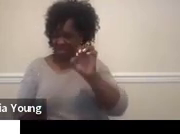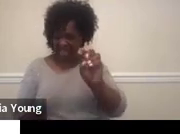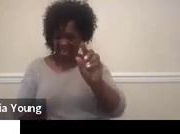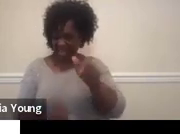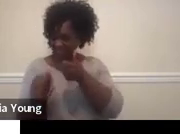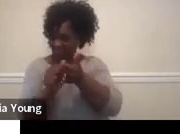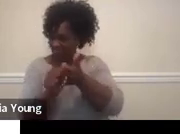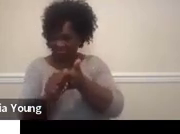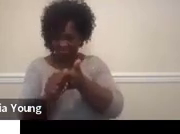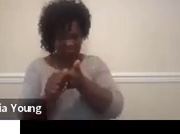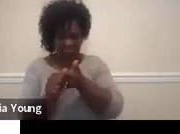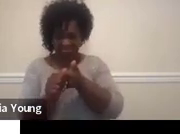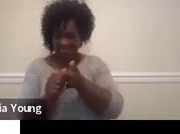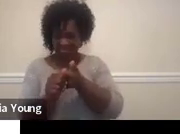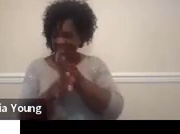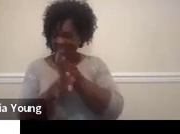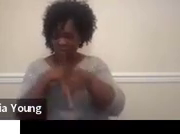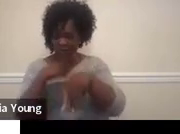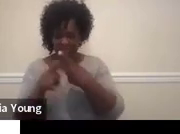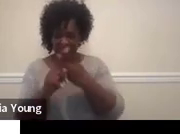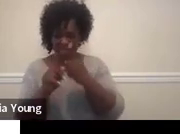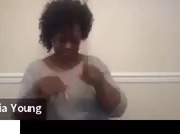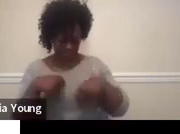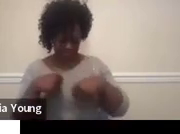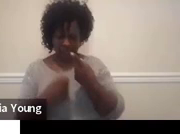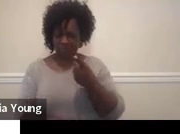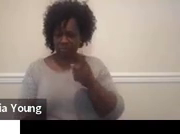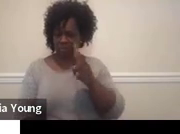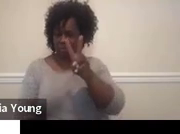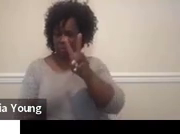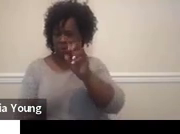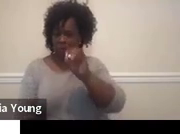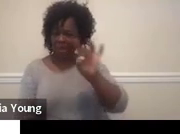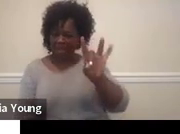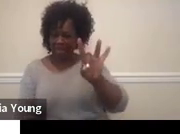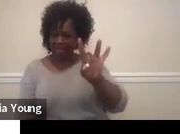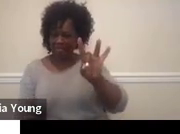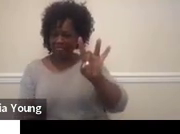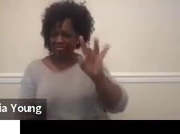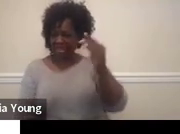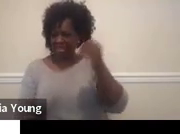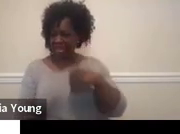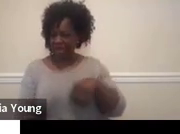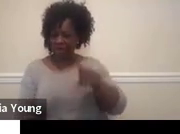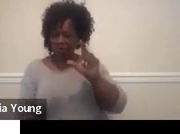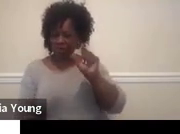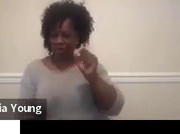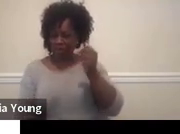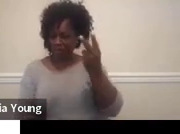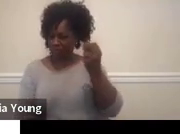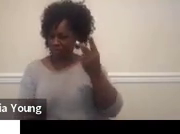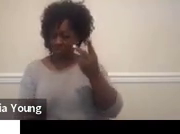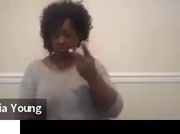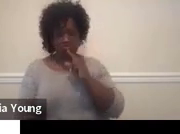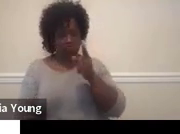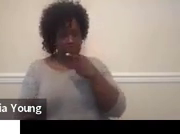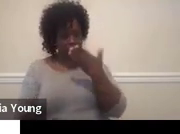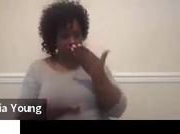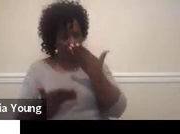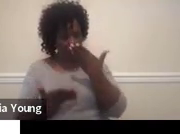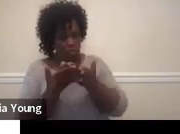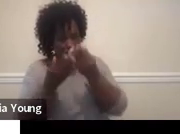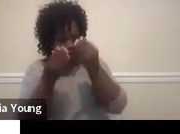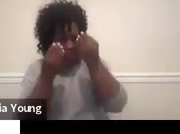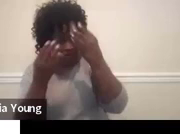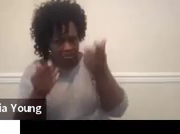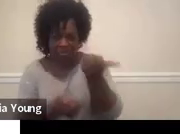fact, the first edition was in 2008, but it's good stuff. So if any of you come across, if any of you